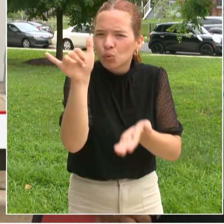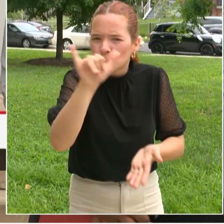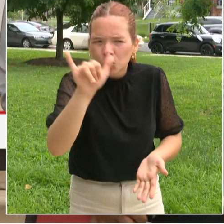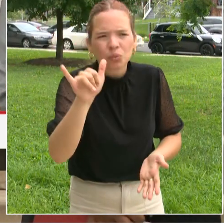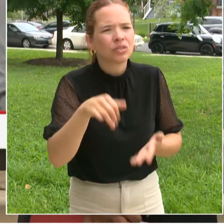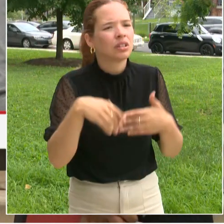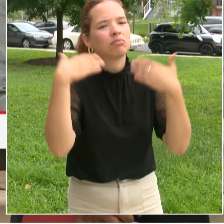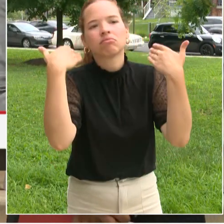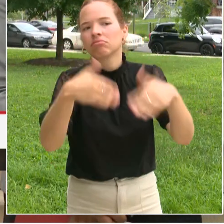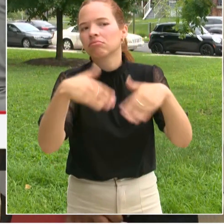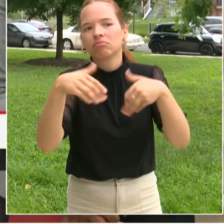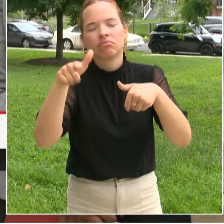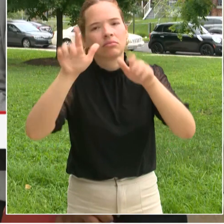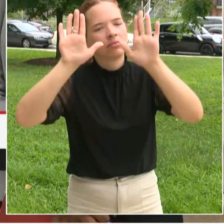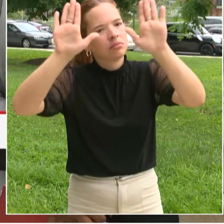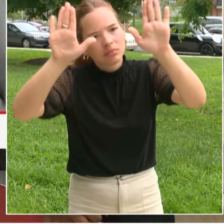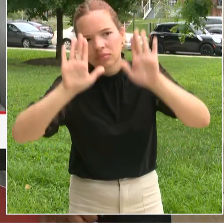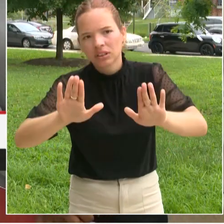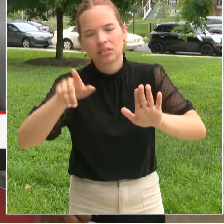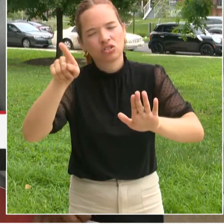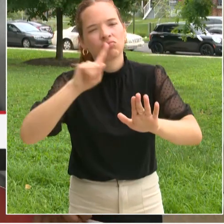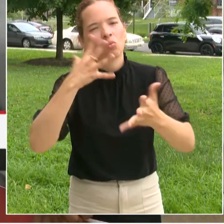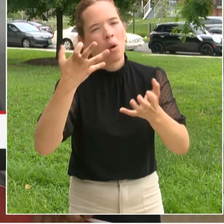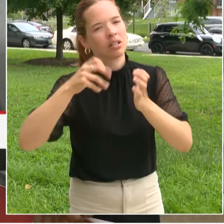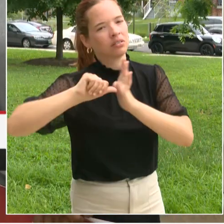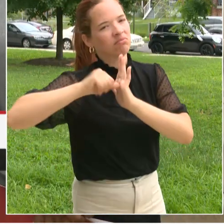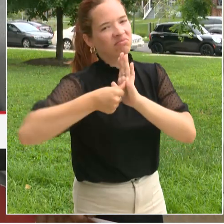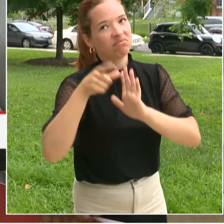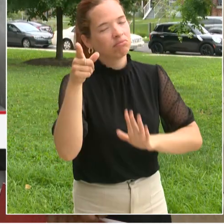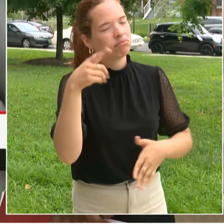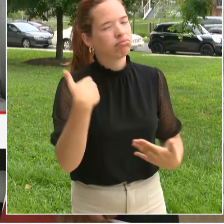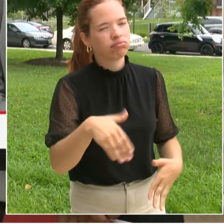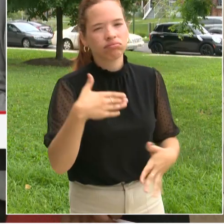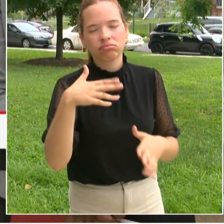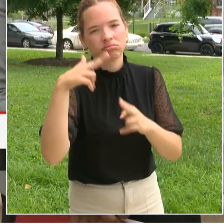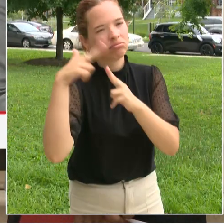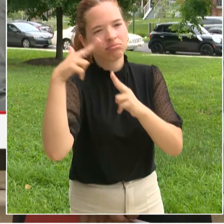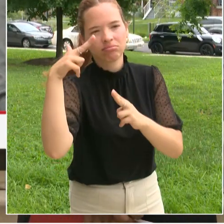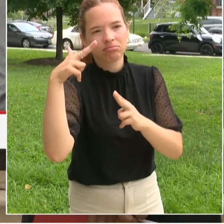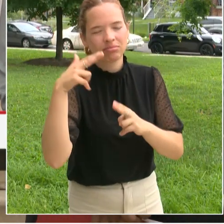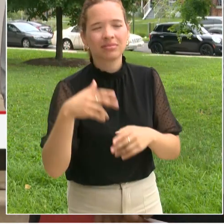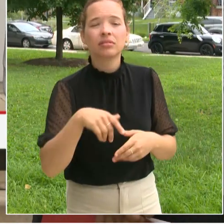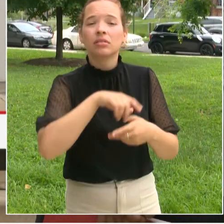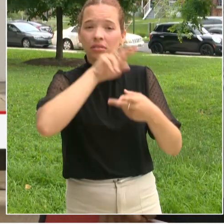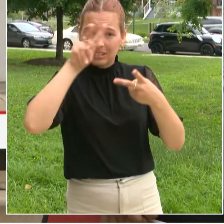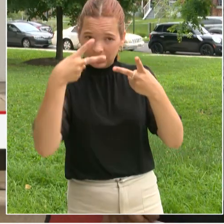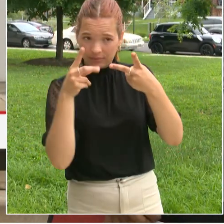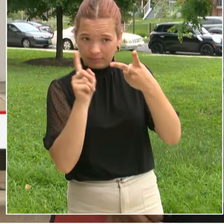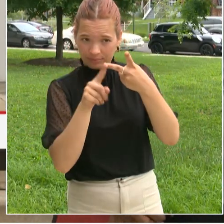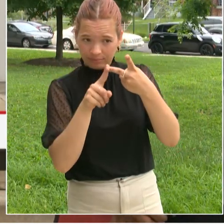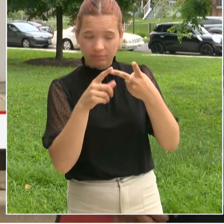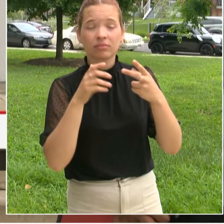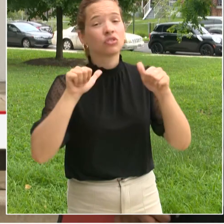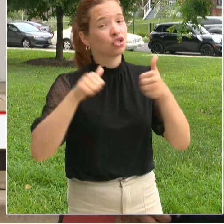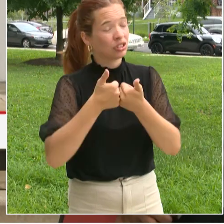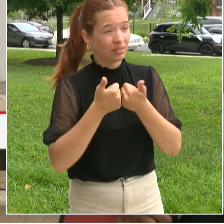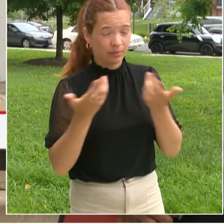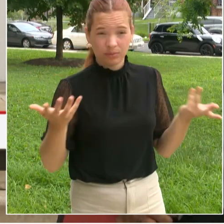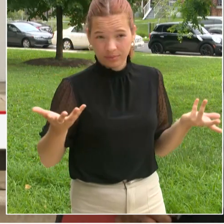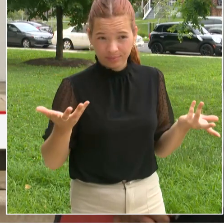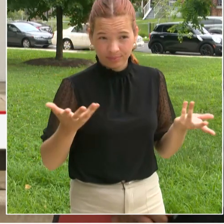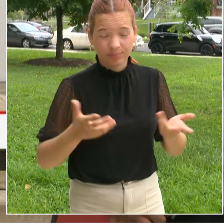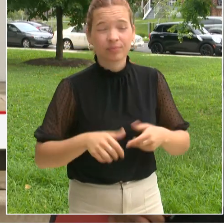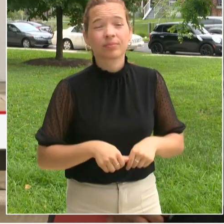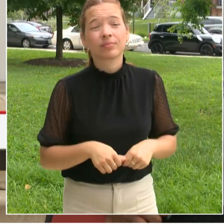just one point I wanted to make I think the other point around barriers is the vaccine schedule is very complicated